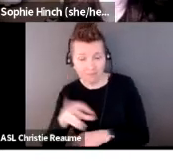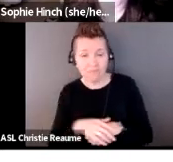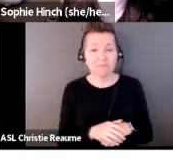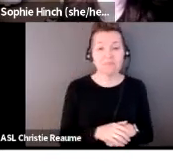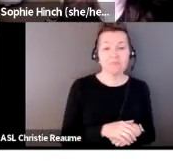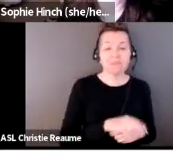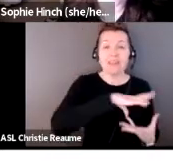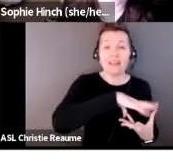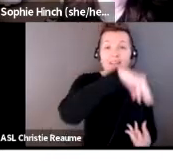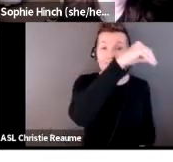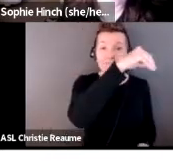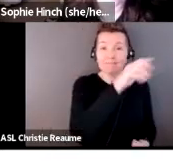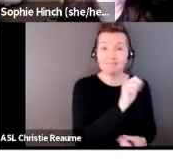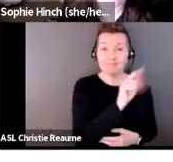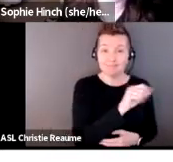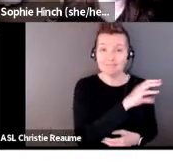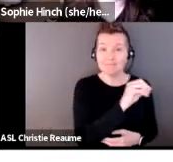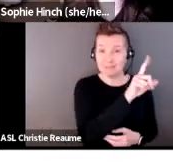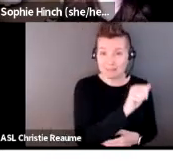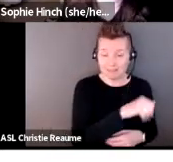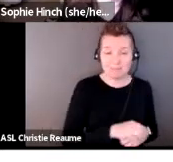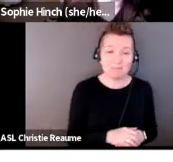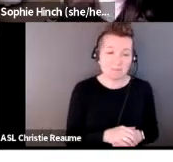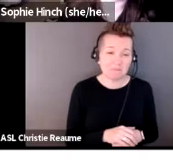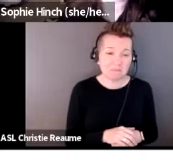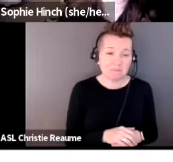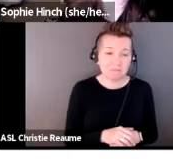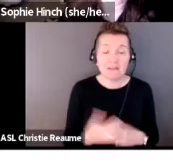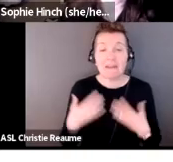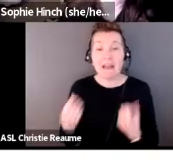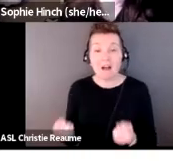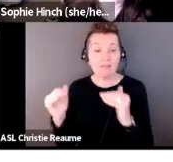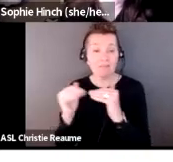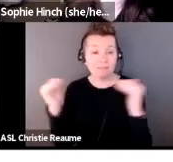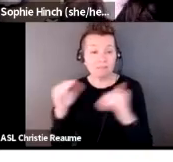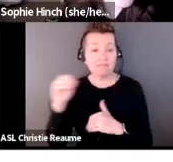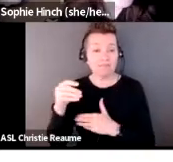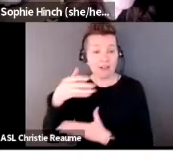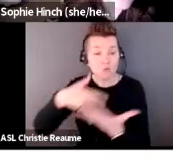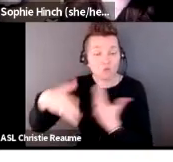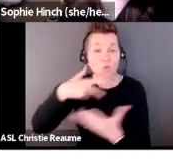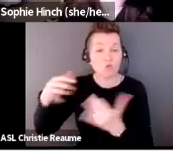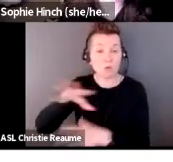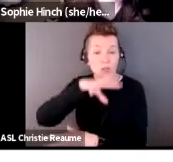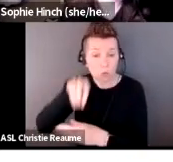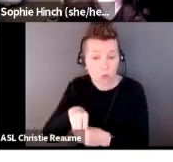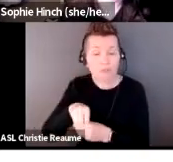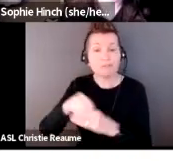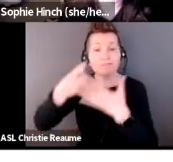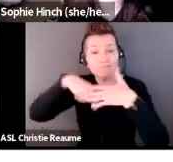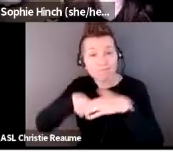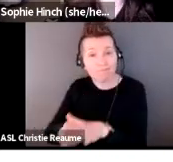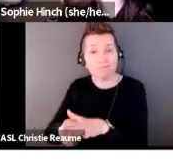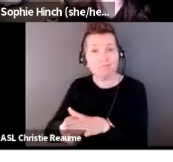Tangled Art and Disability, by Health Equity and Social Inclusion Interdisciplinary Research